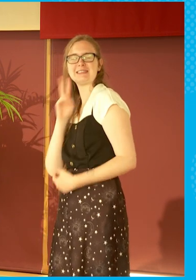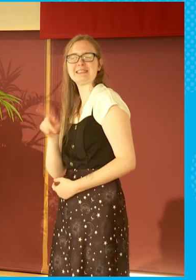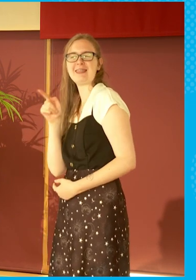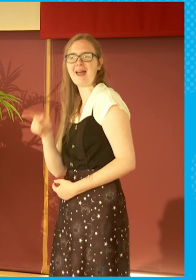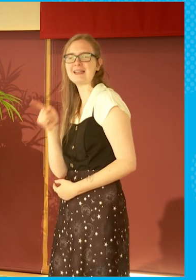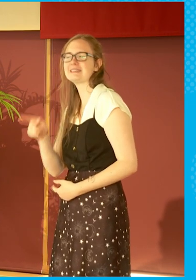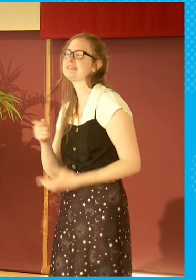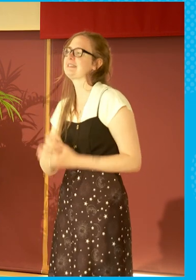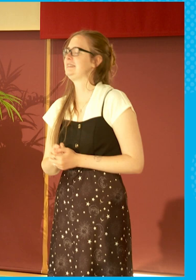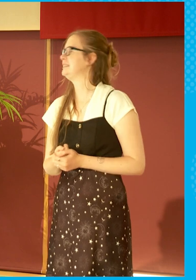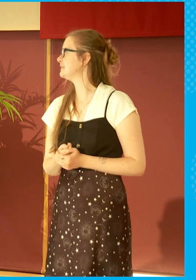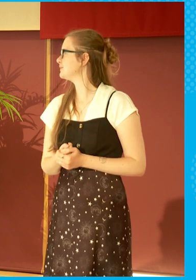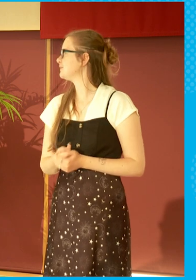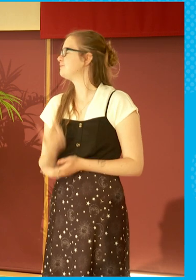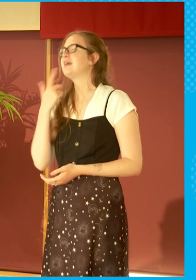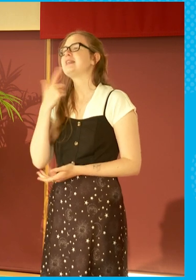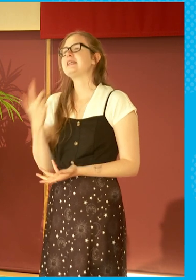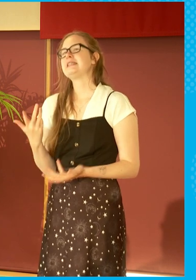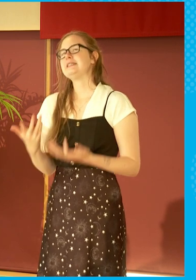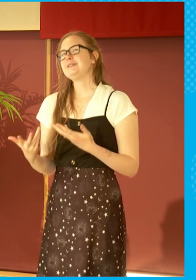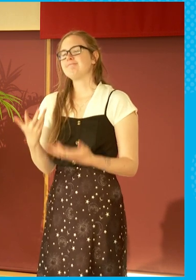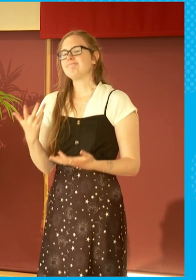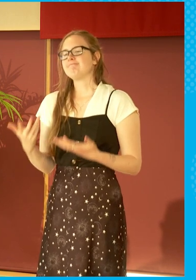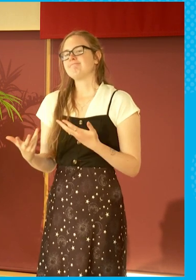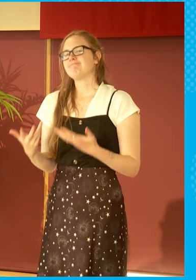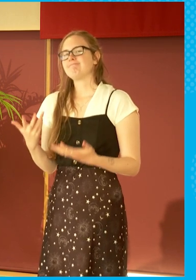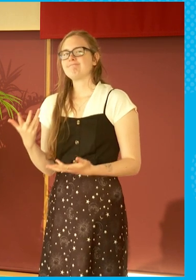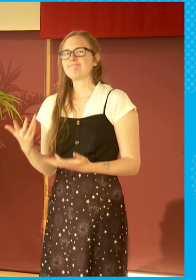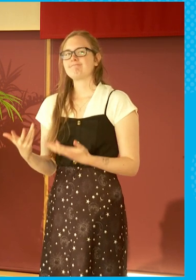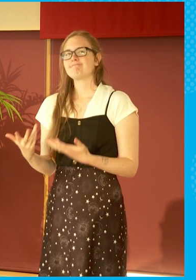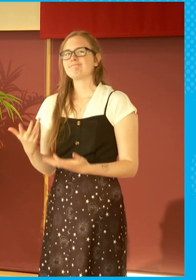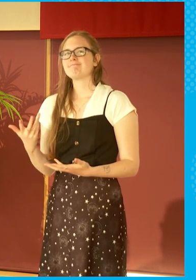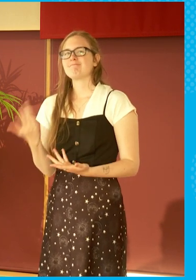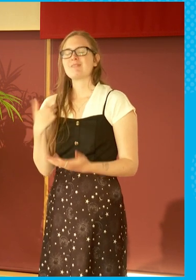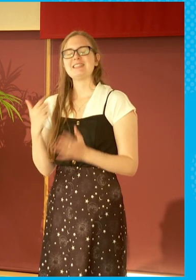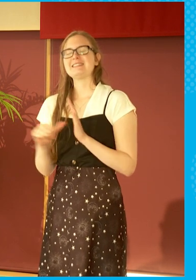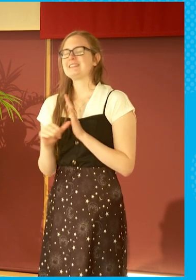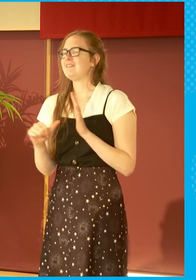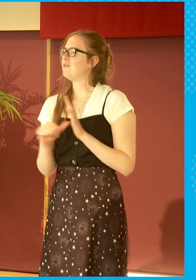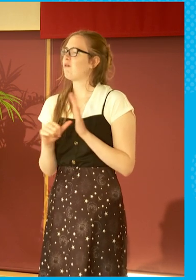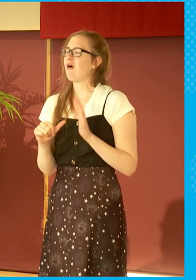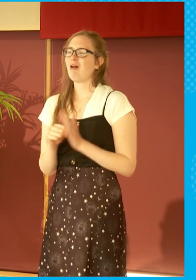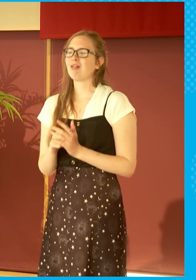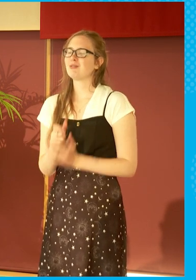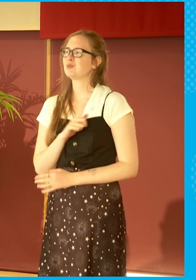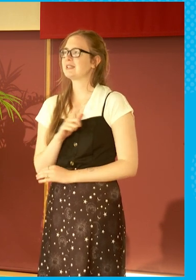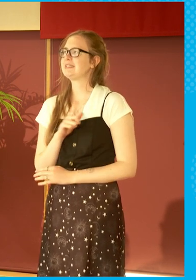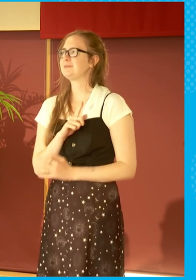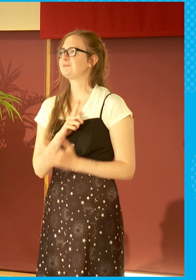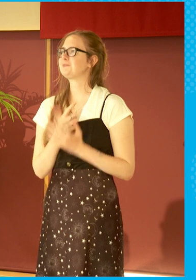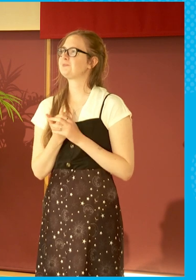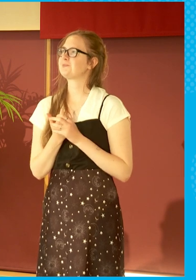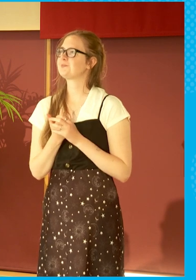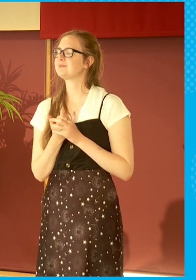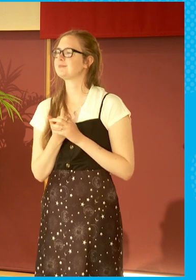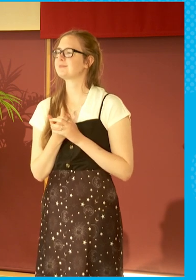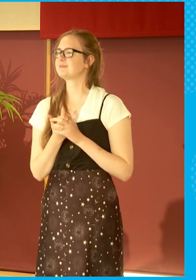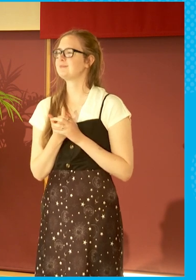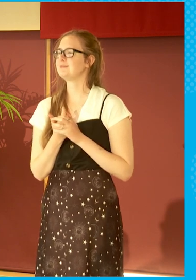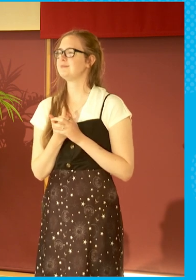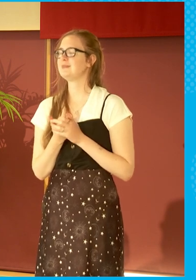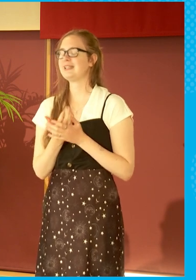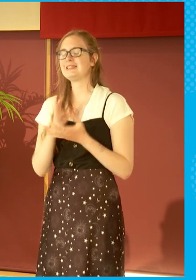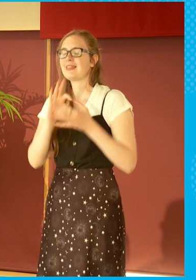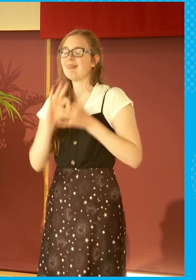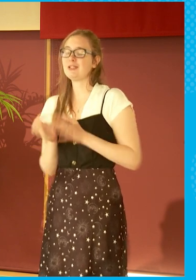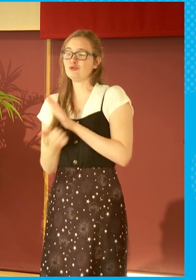that it's a hard one because it's a hard one it's a hard skill set.